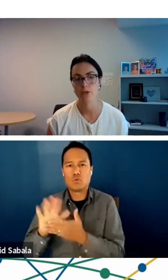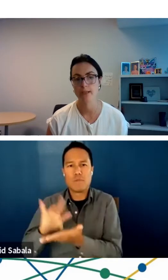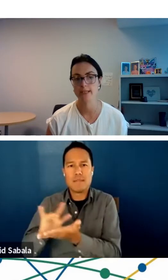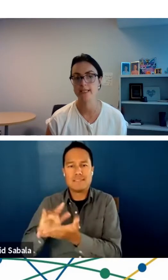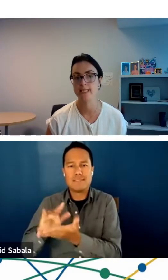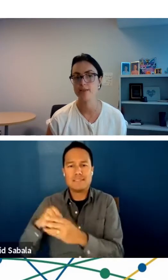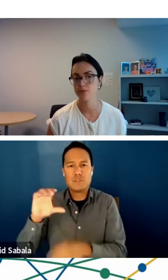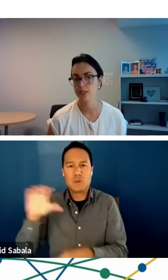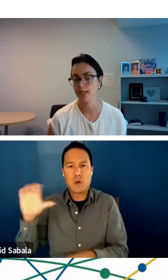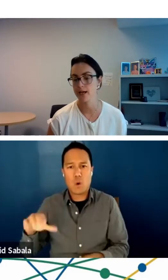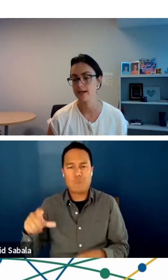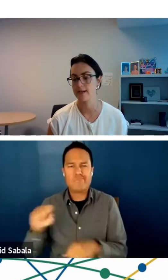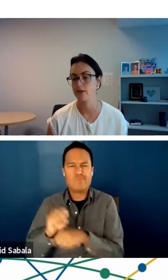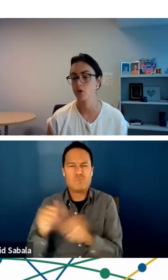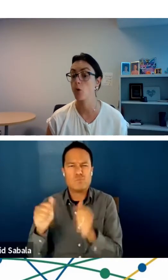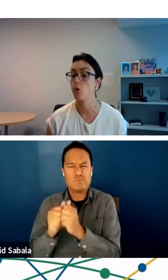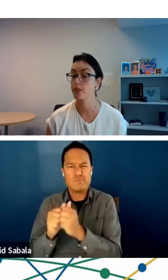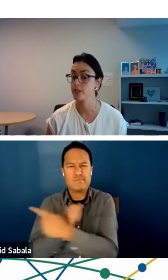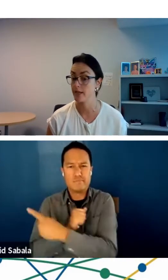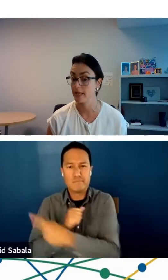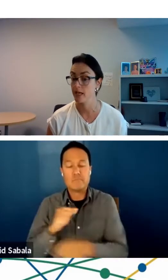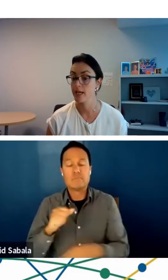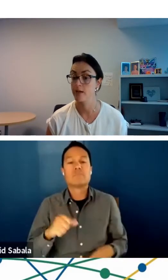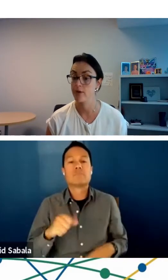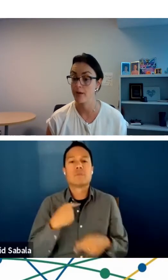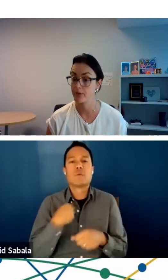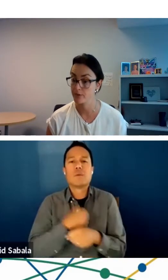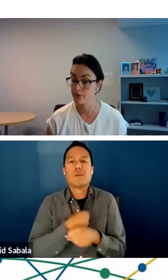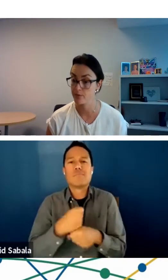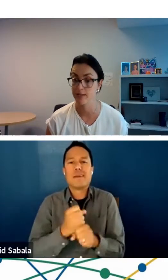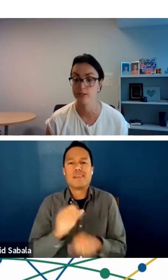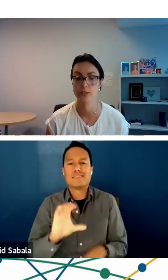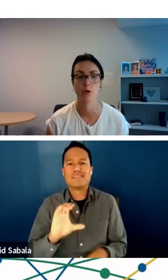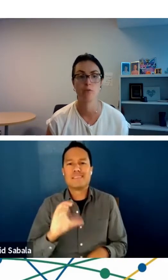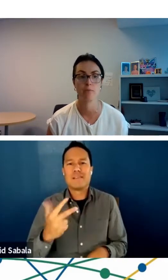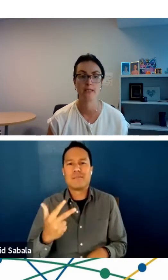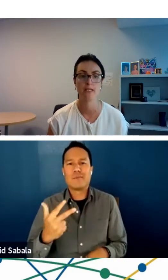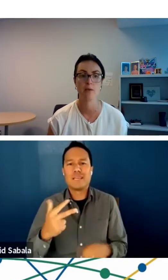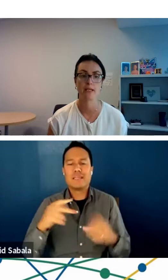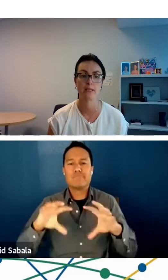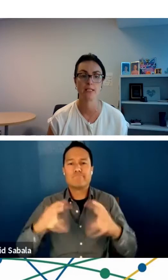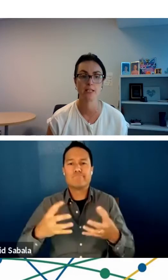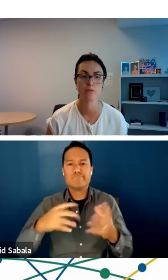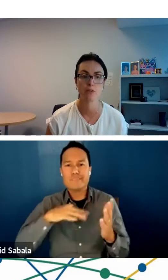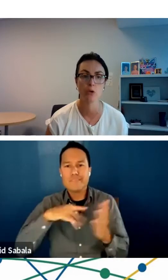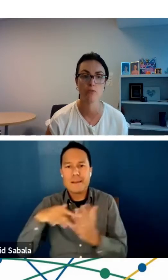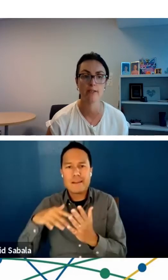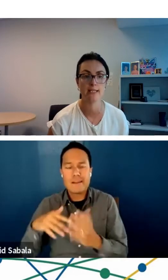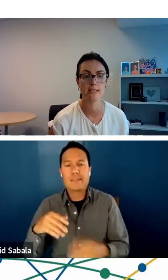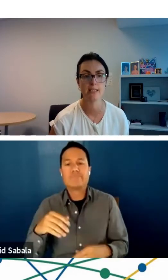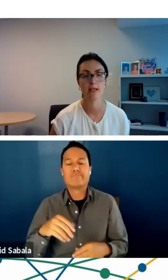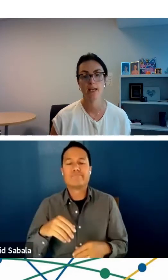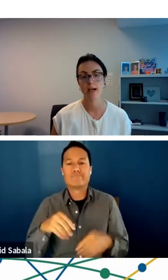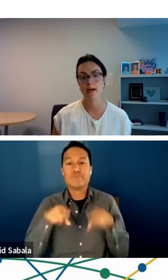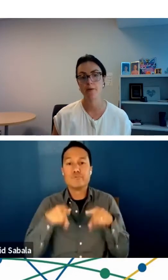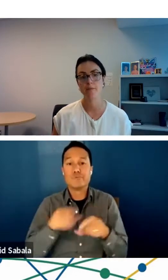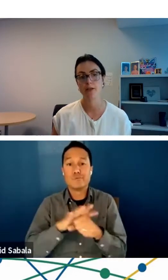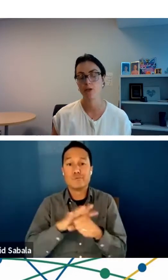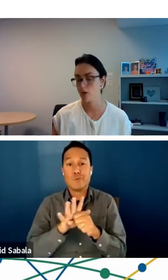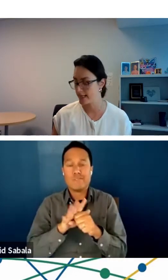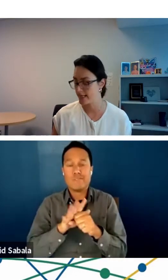formed what's called a C3 cohort study in rapid response to the COVID pandemic. This stands for COVID-19